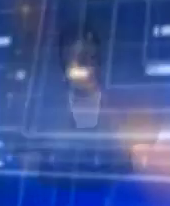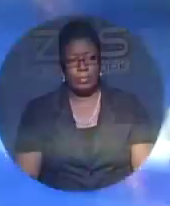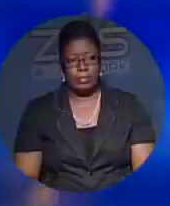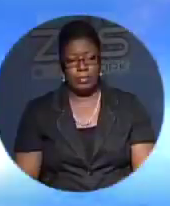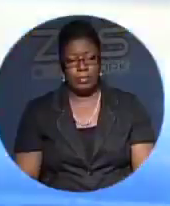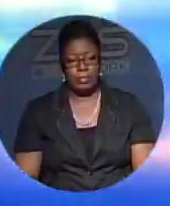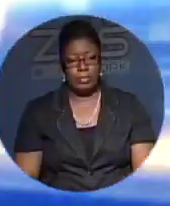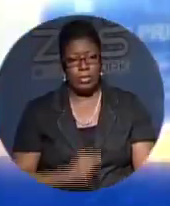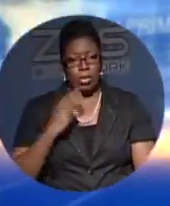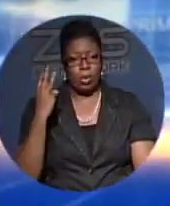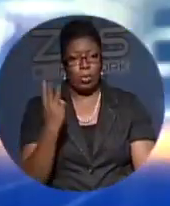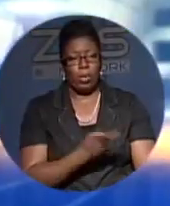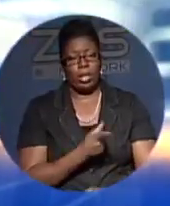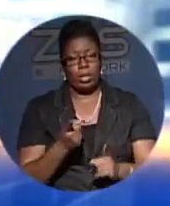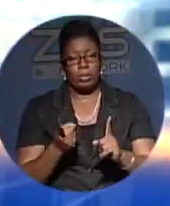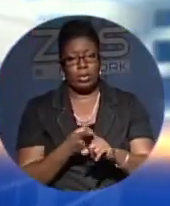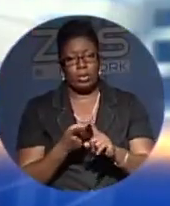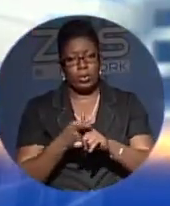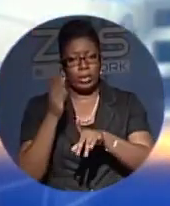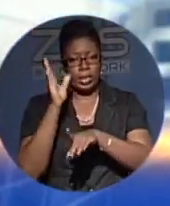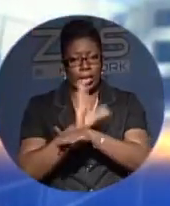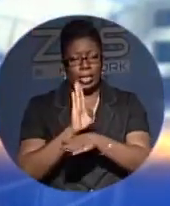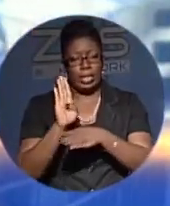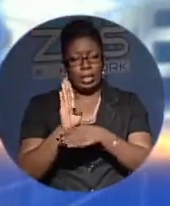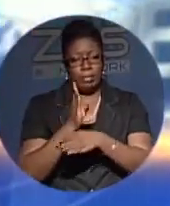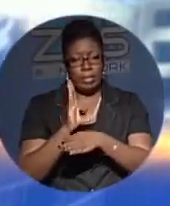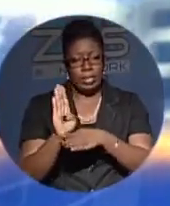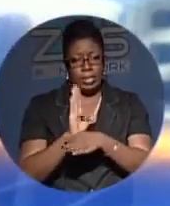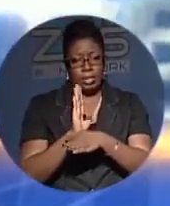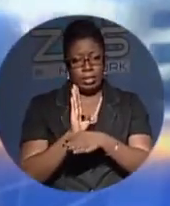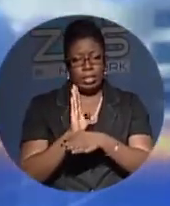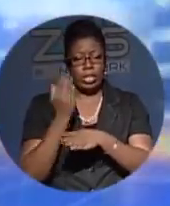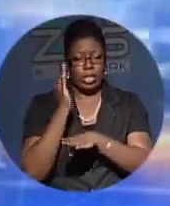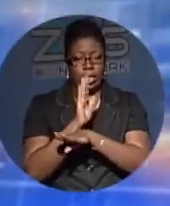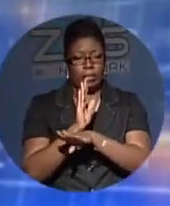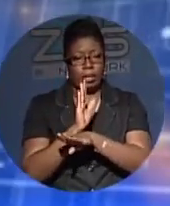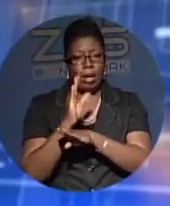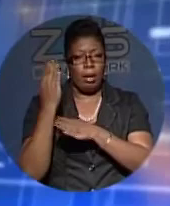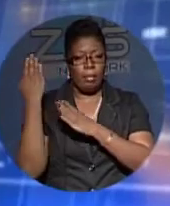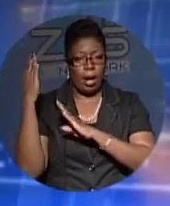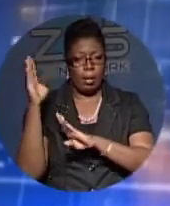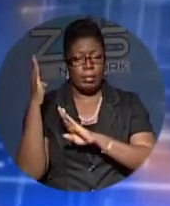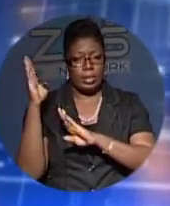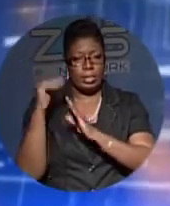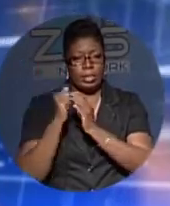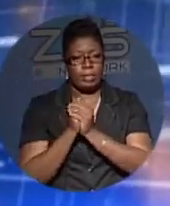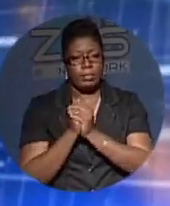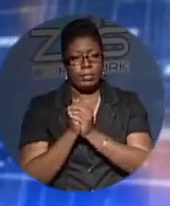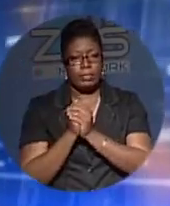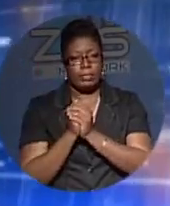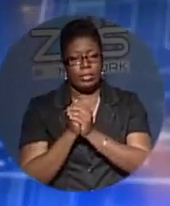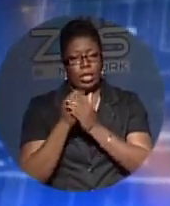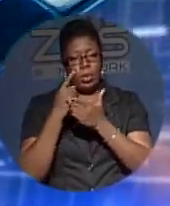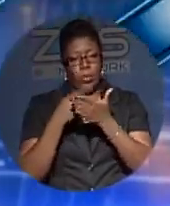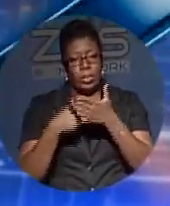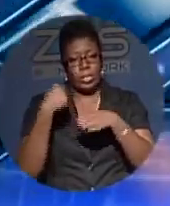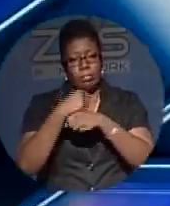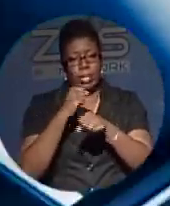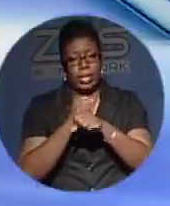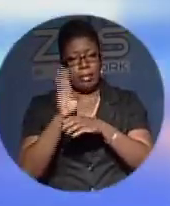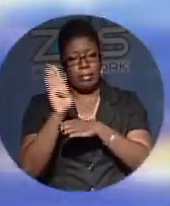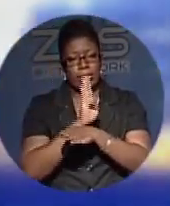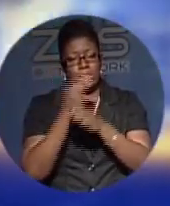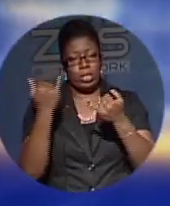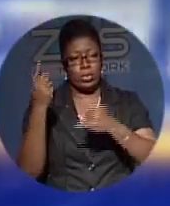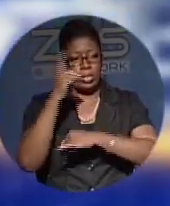Welcome to tonight's edition of the Business Beat, sponsored by Royal Fidelity. Good evening, Bahamas. I'm Alta Bees Munnings. Let's take a look at what's making business news today.